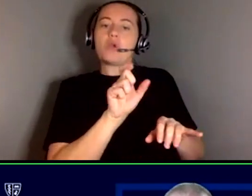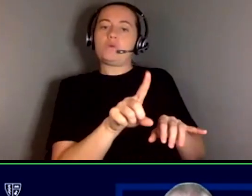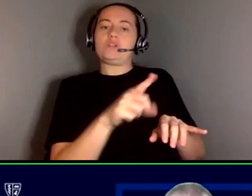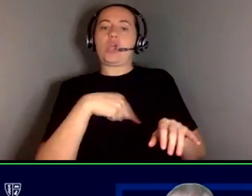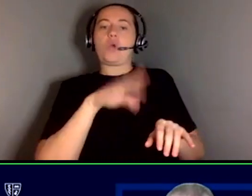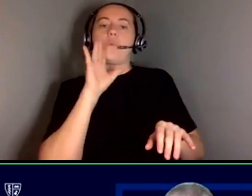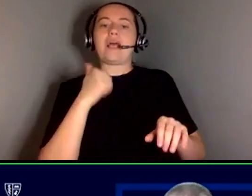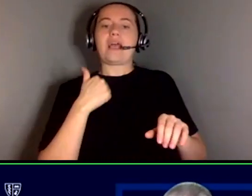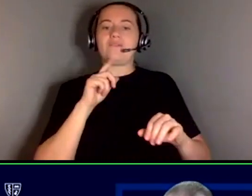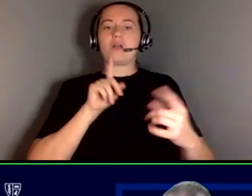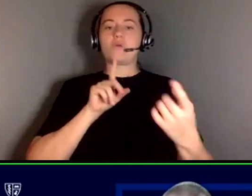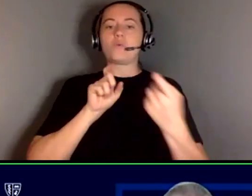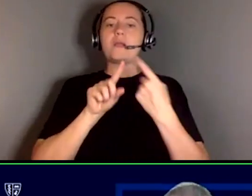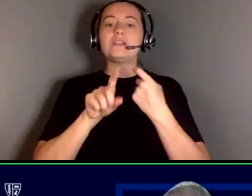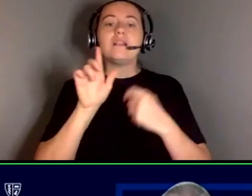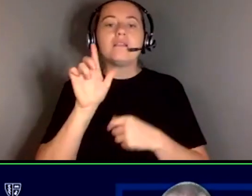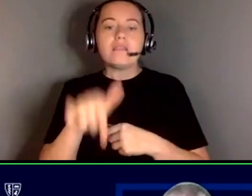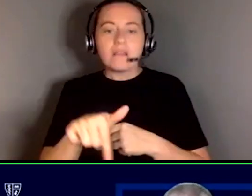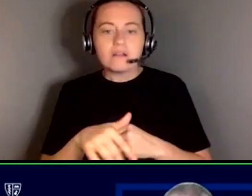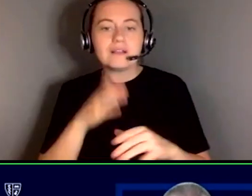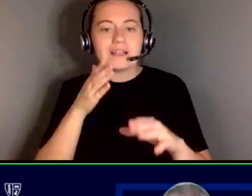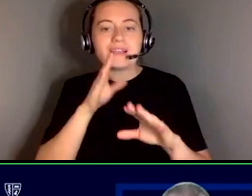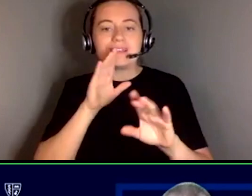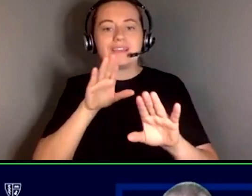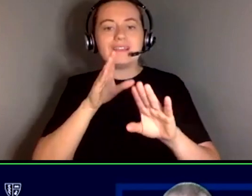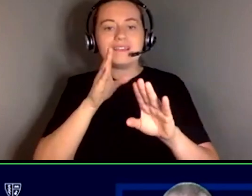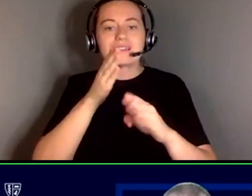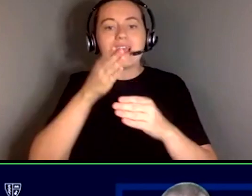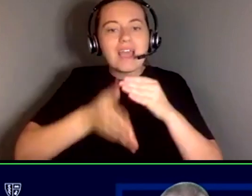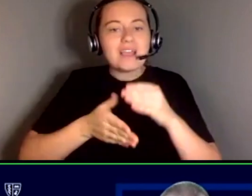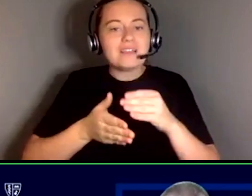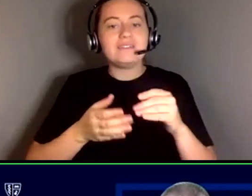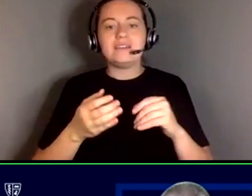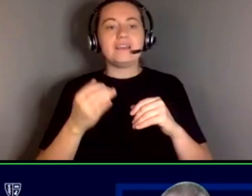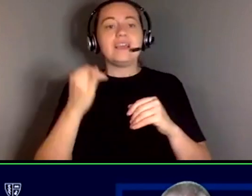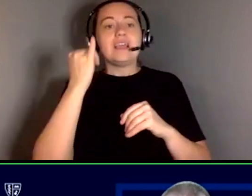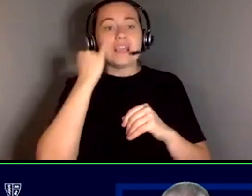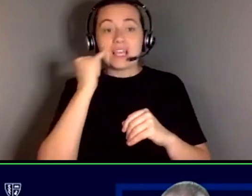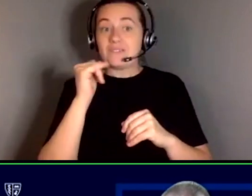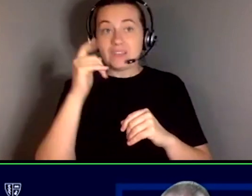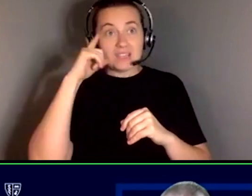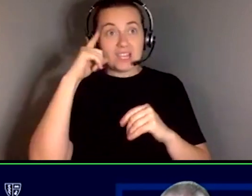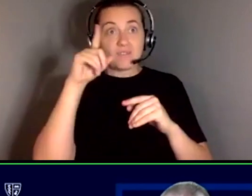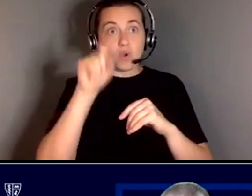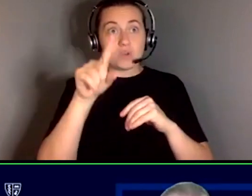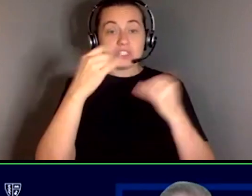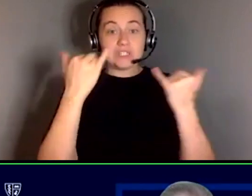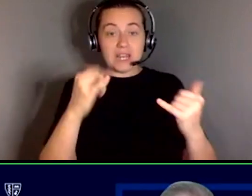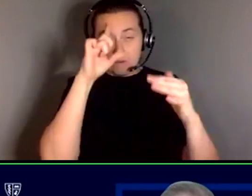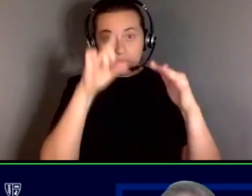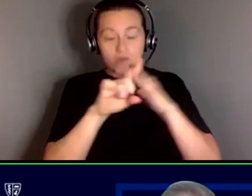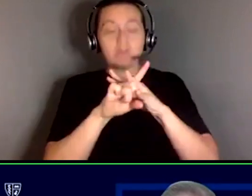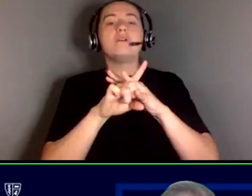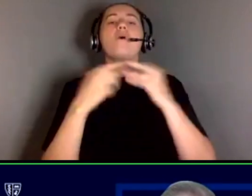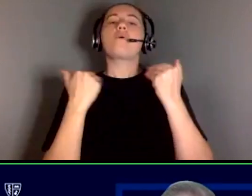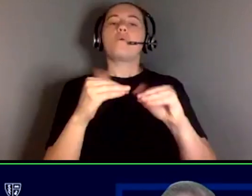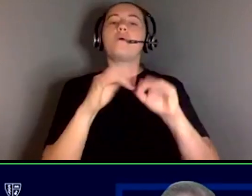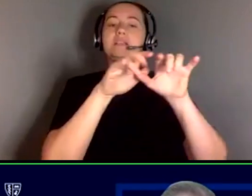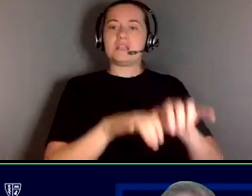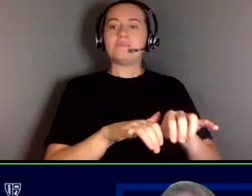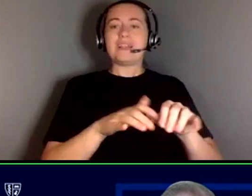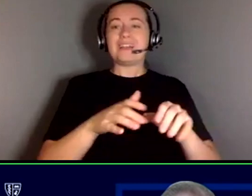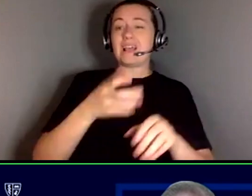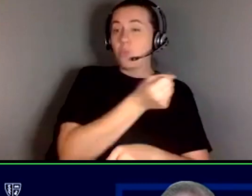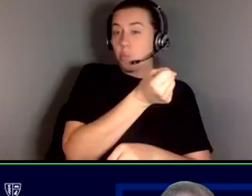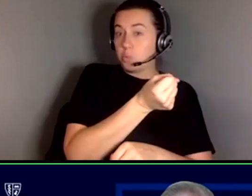Q&A at the end but if you think of a question now there's no reason not to put it in the chat when you think of it and we'll get to it later